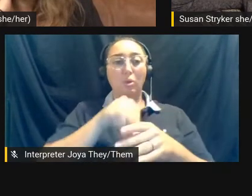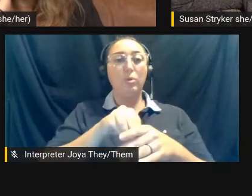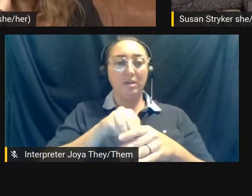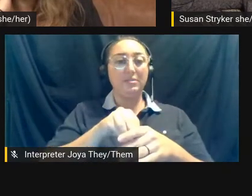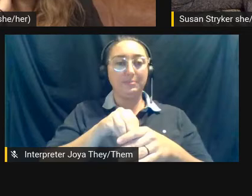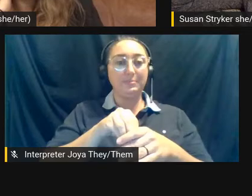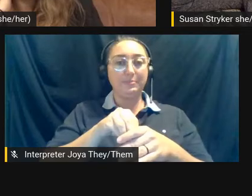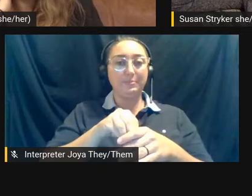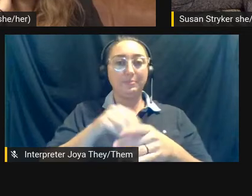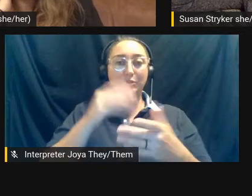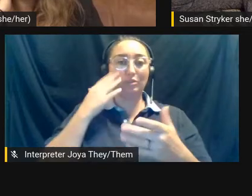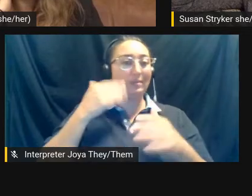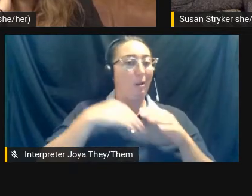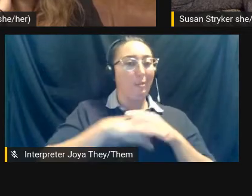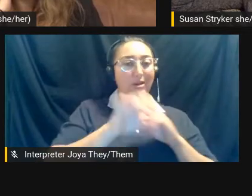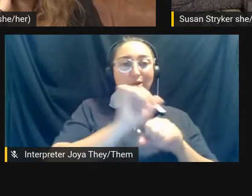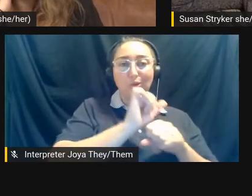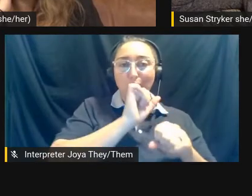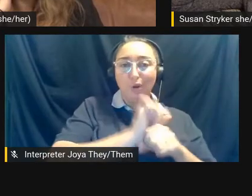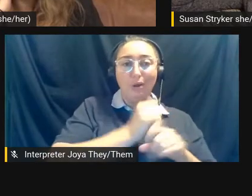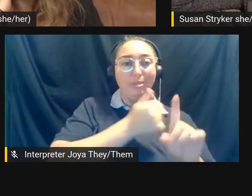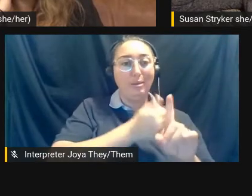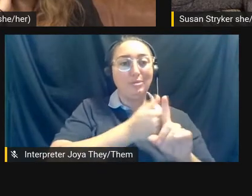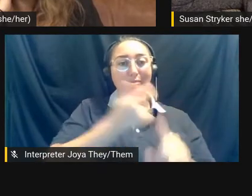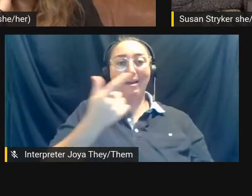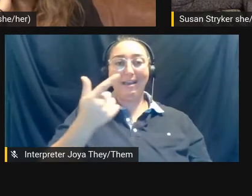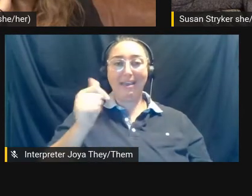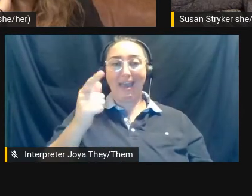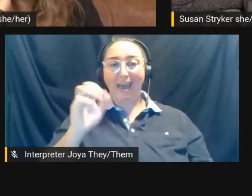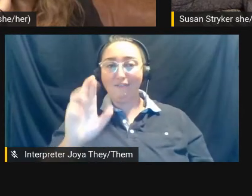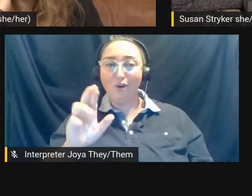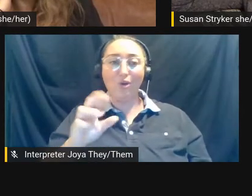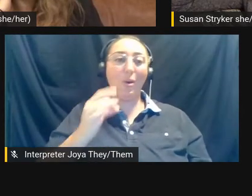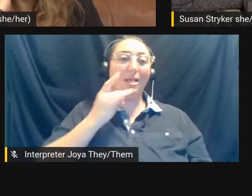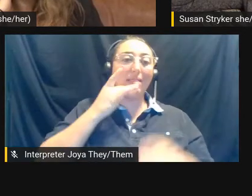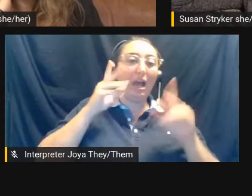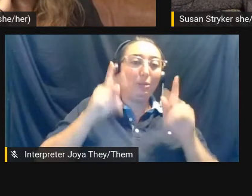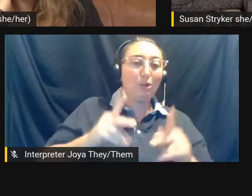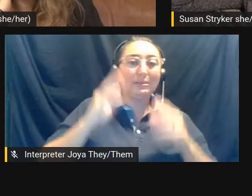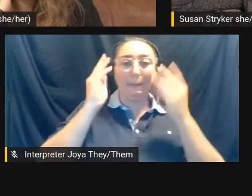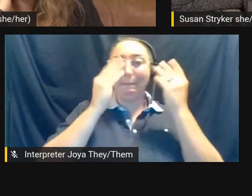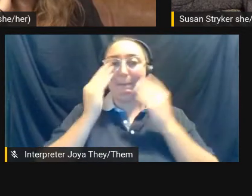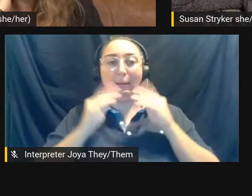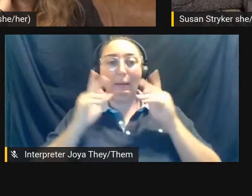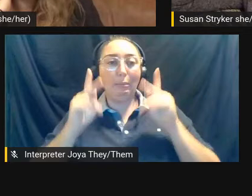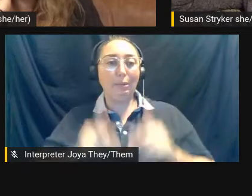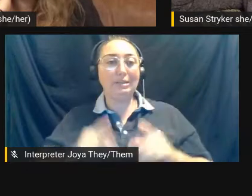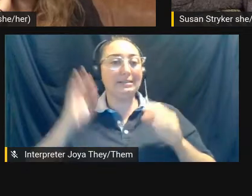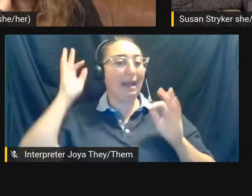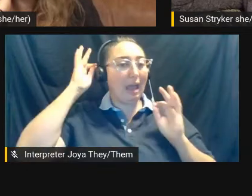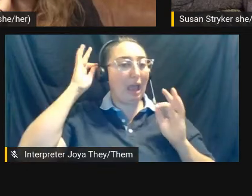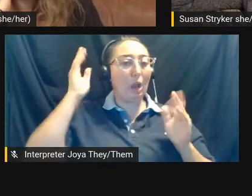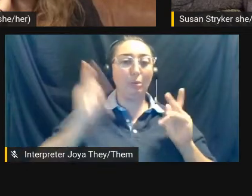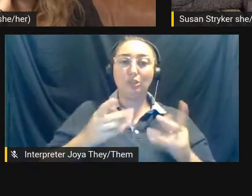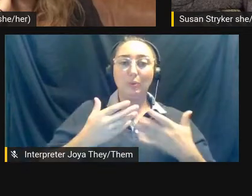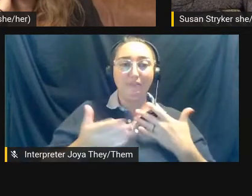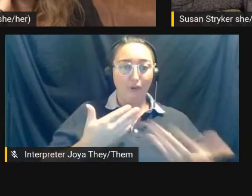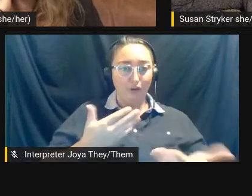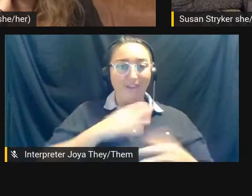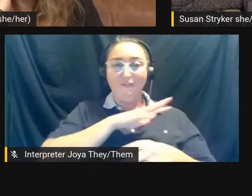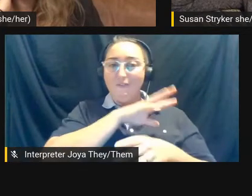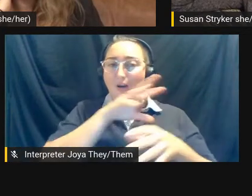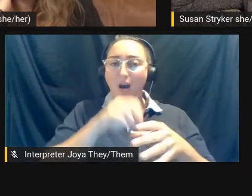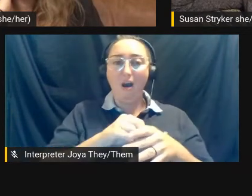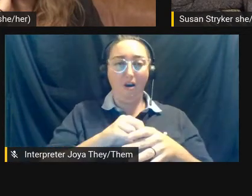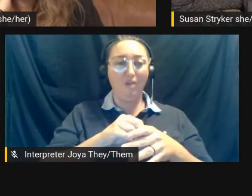you know, clocking in and out and being a gapper or a lighting person or make a pair, um, in,